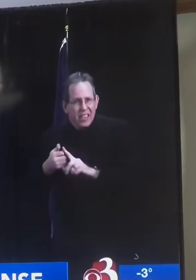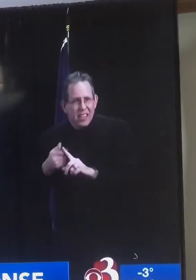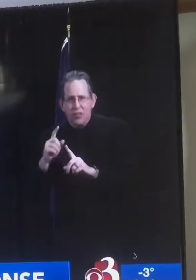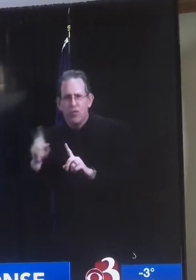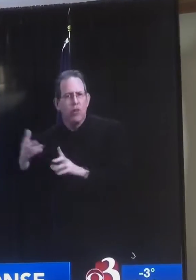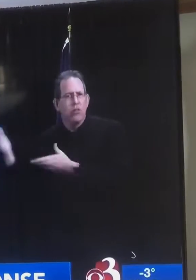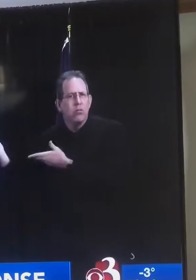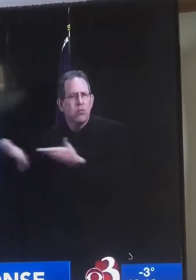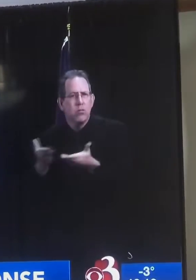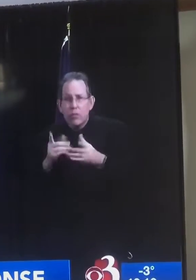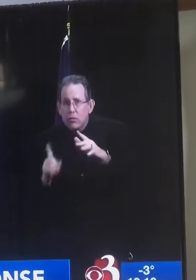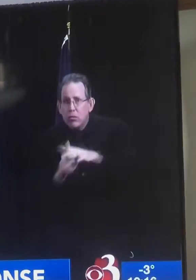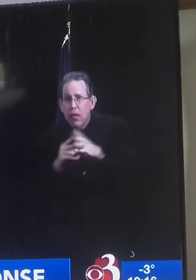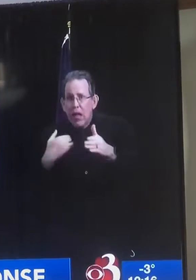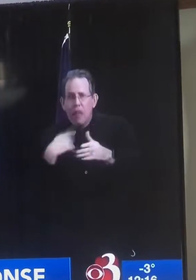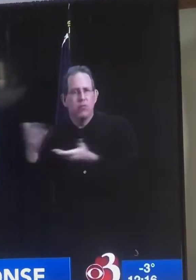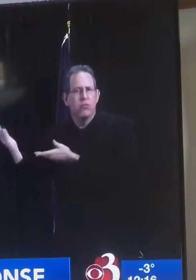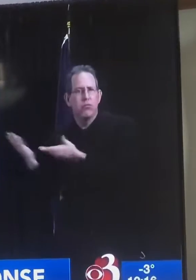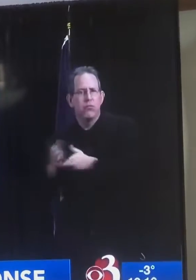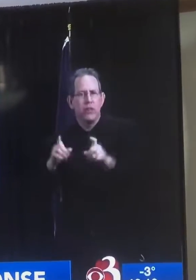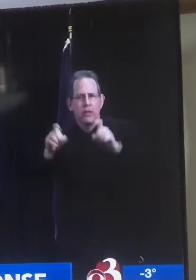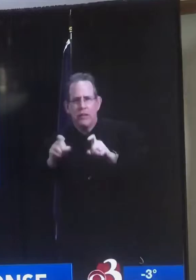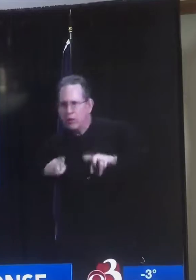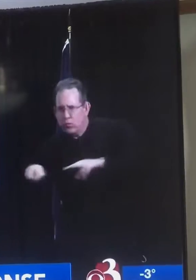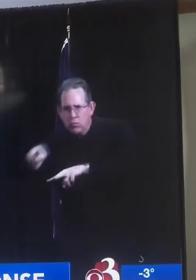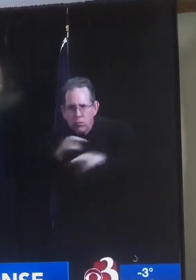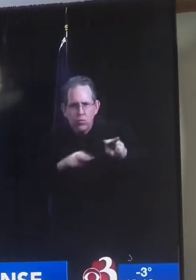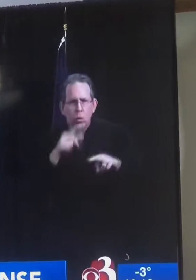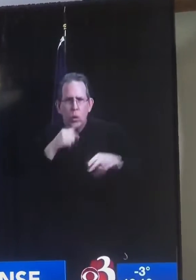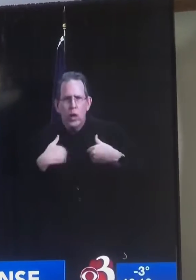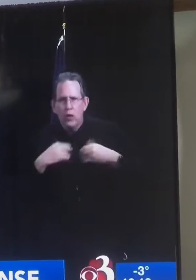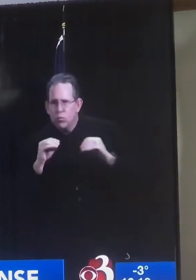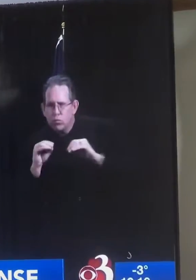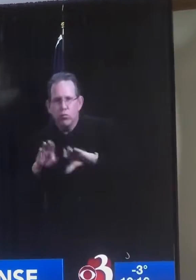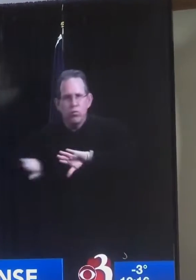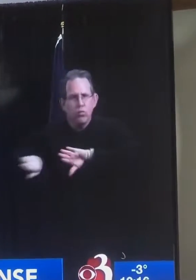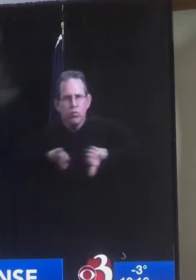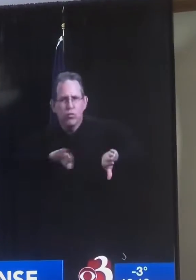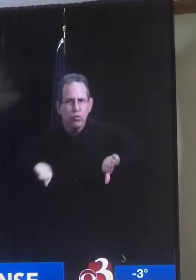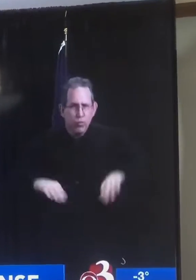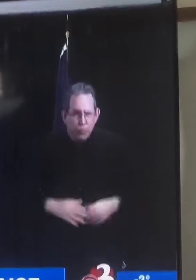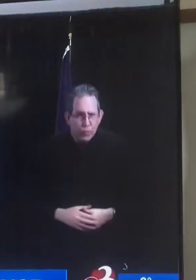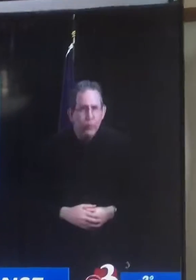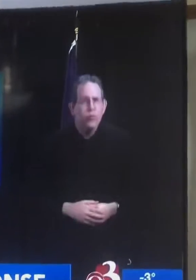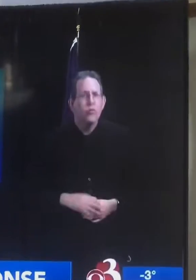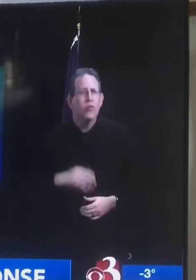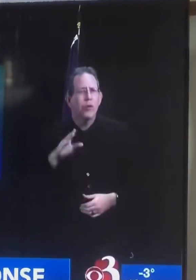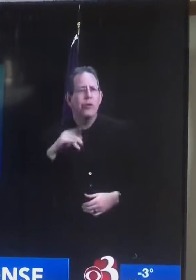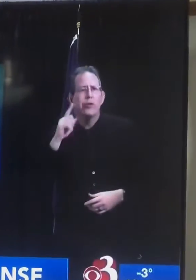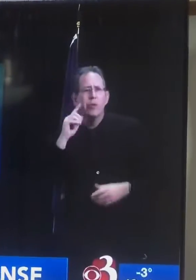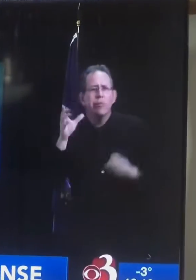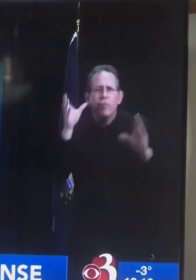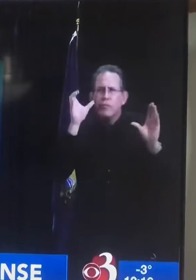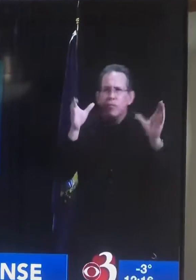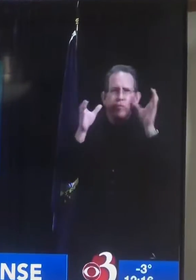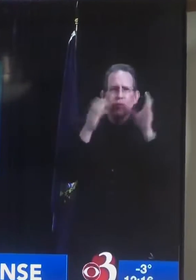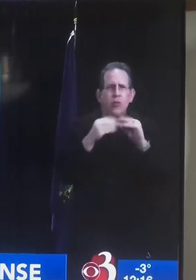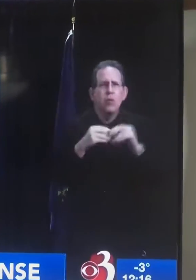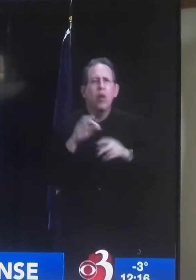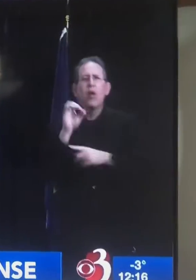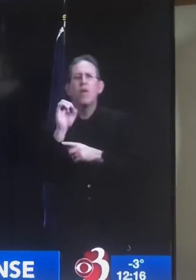Test2Stay. Now, I know on social media some, including some fellow